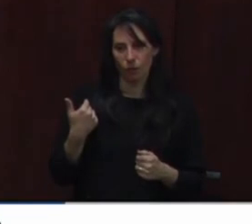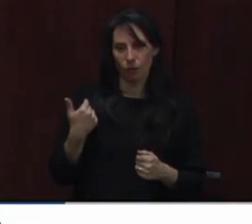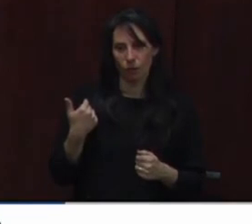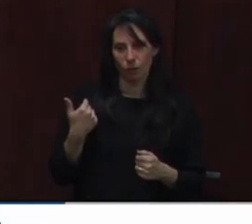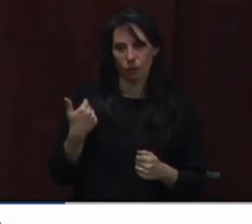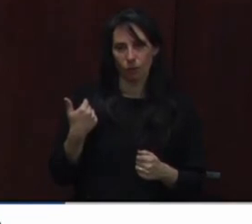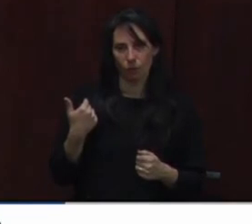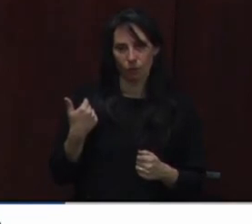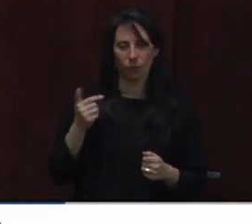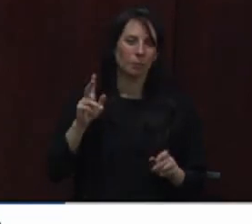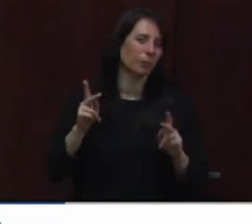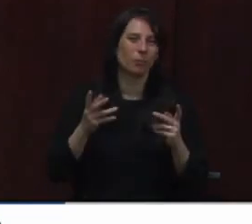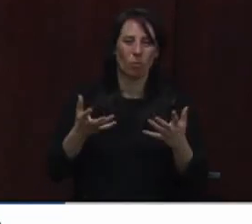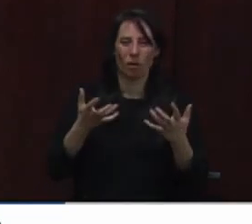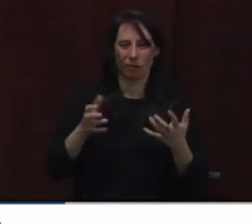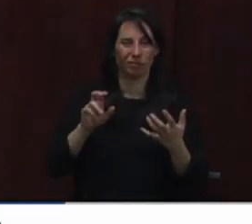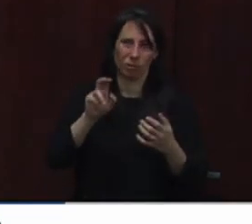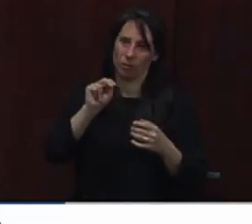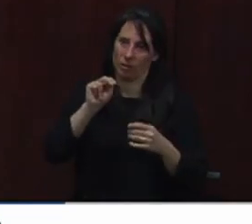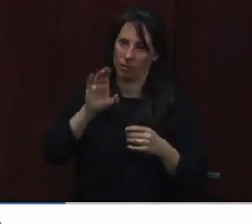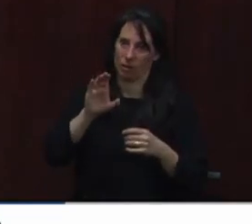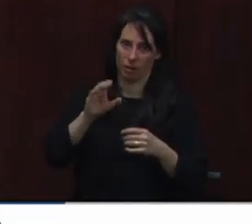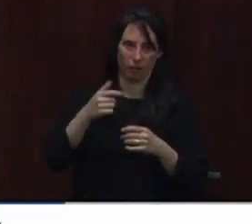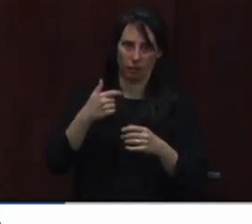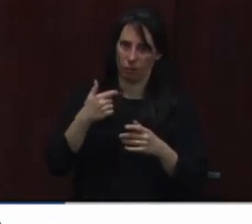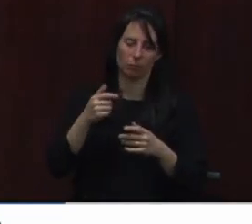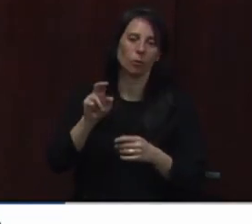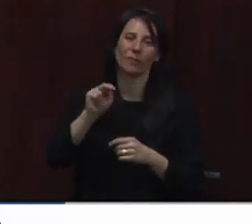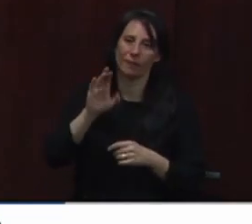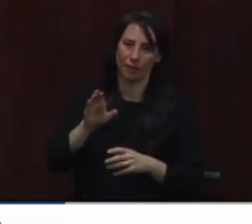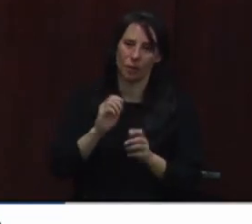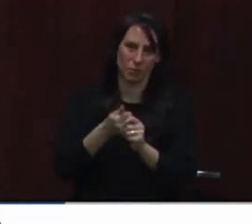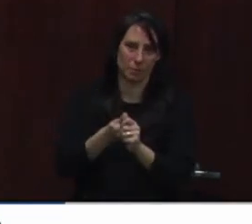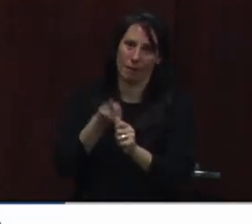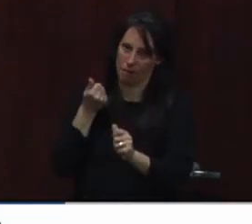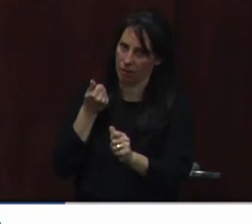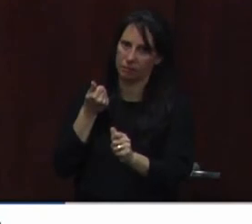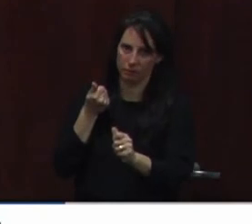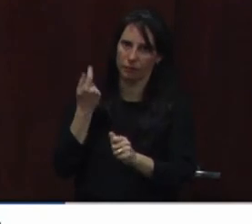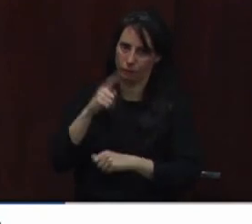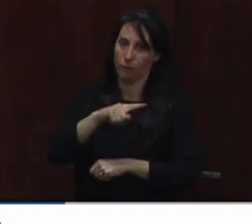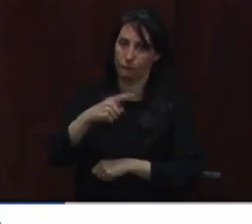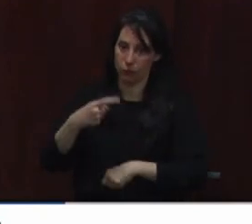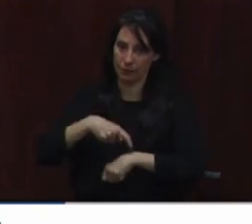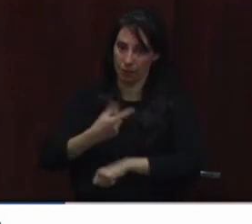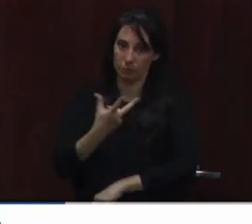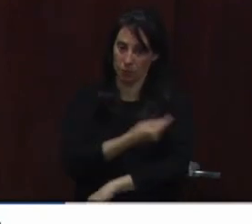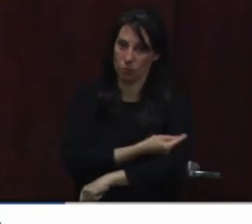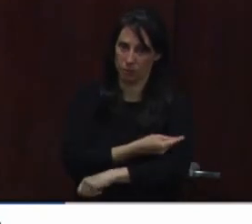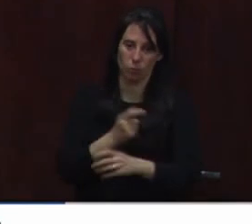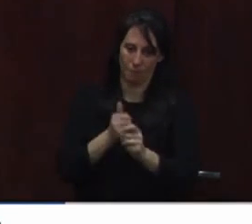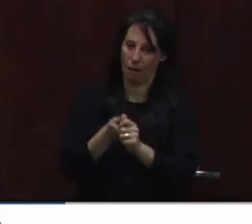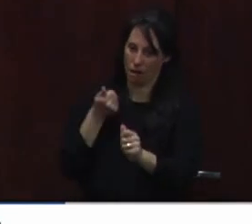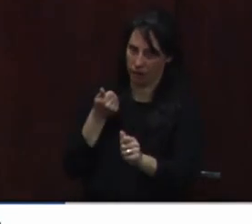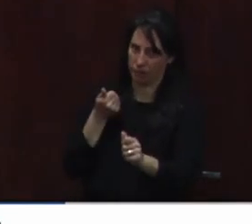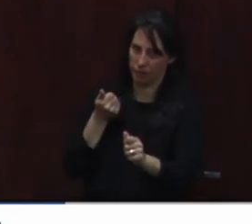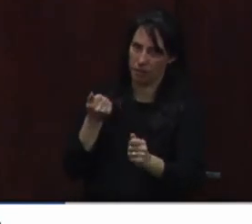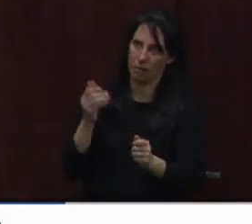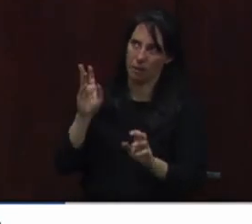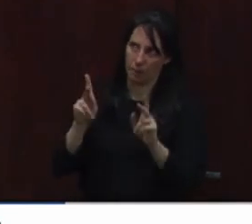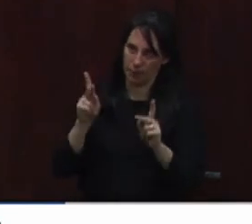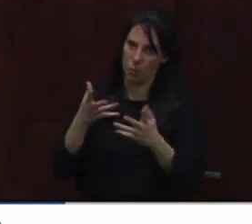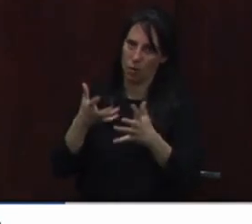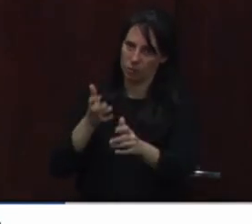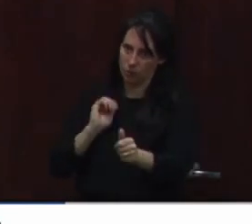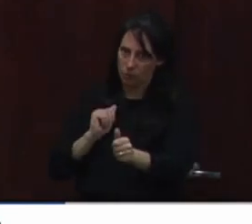backlog of vaccine that was in the state for first doses. There was a ramp up that occurred